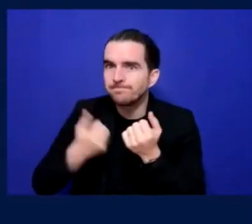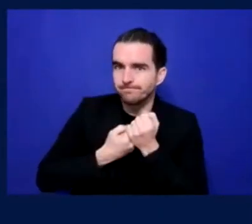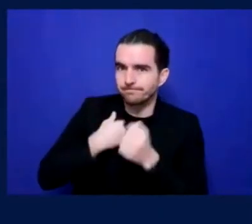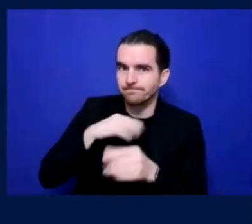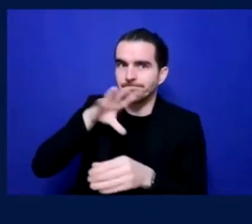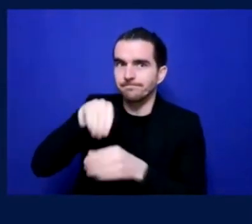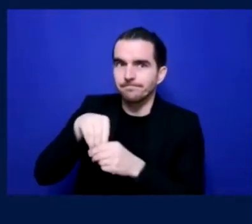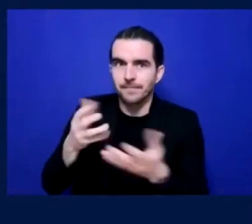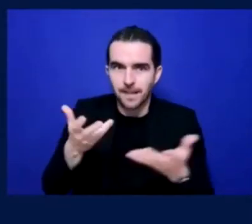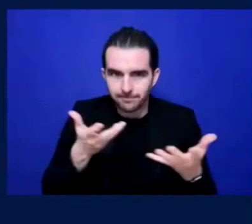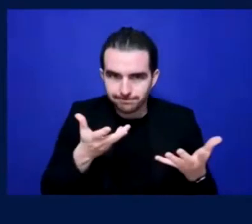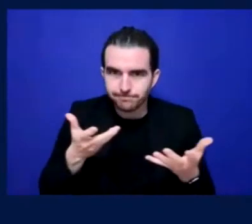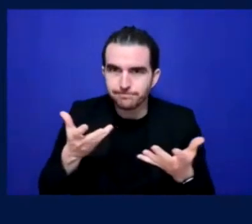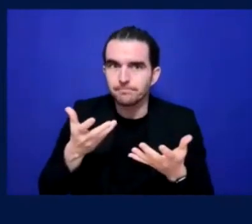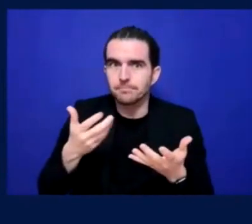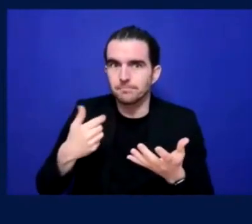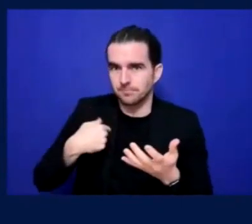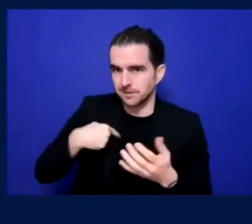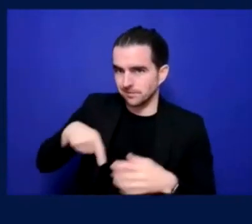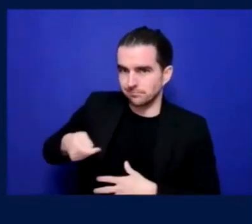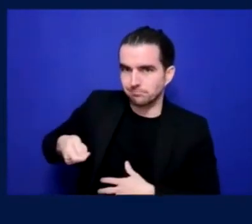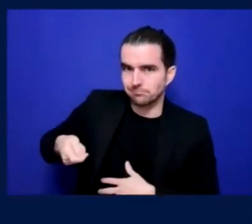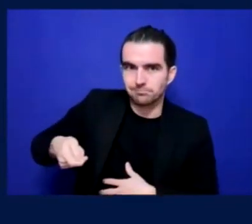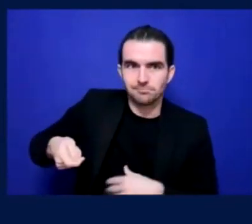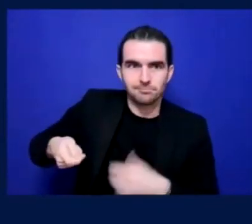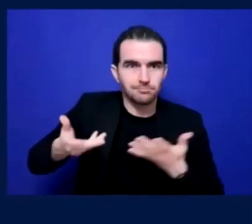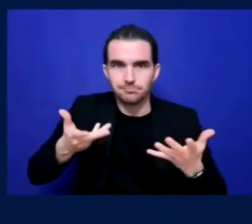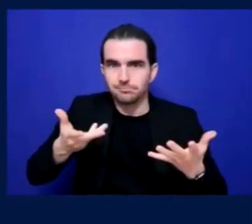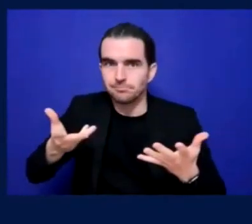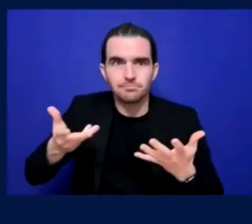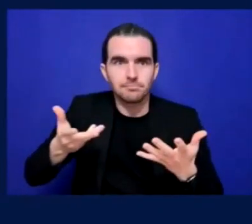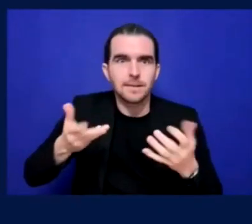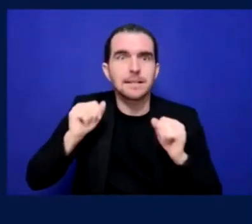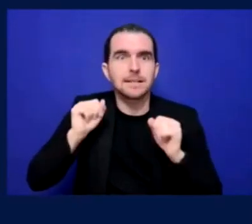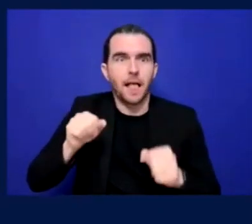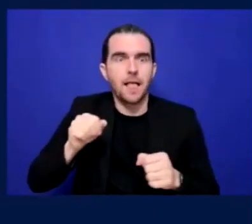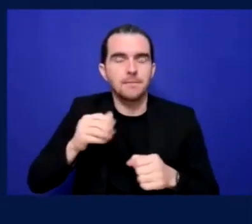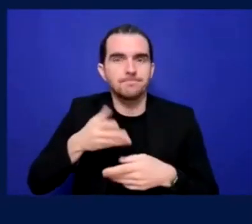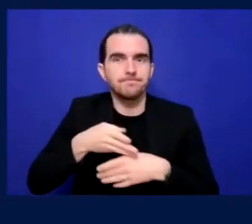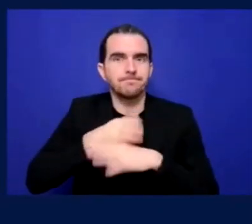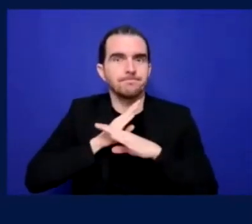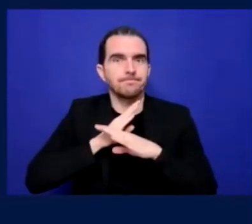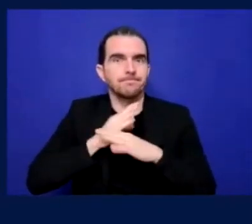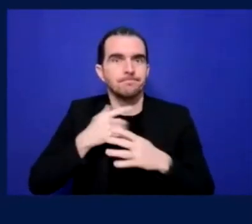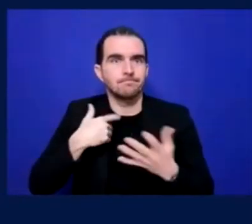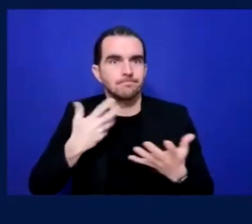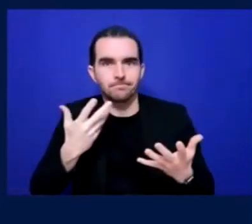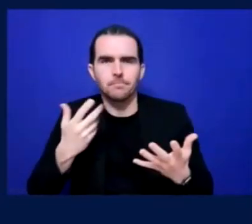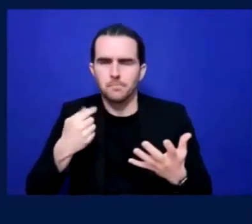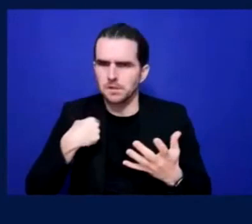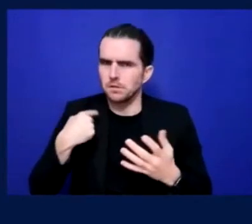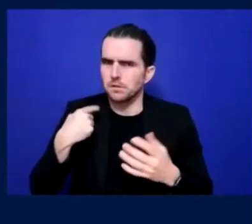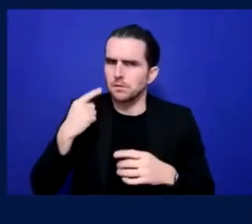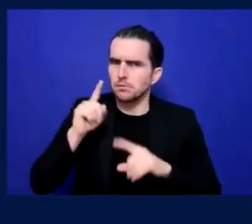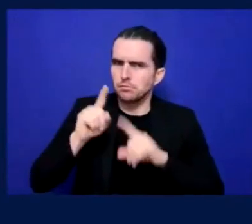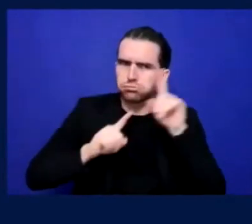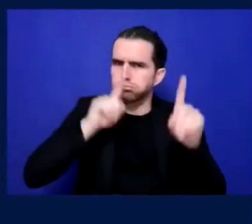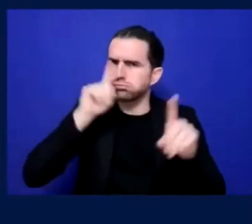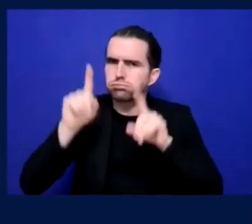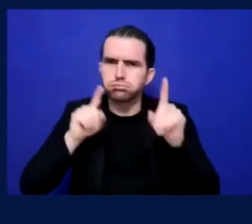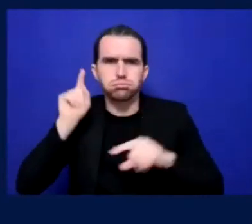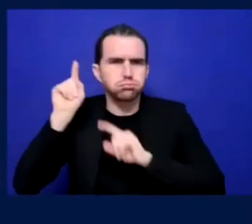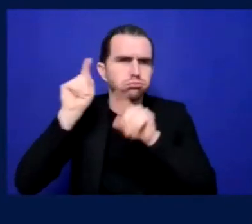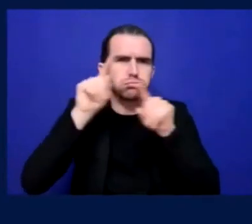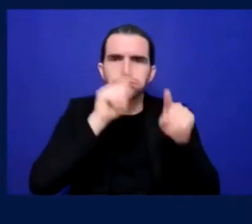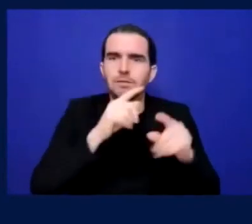have to get a taxi when you get out the station or whatever. But, um, yeah, there's a, I think, I think a lot of people,